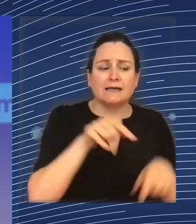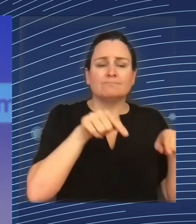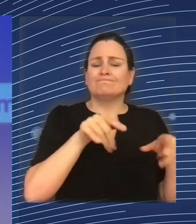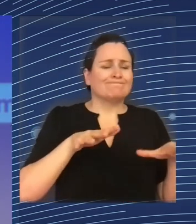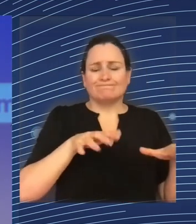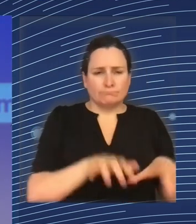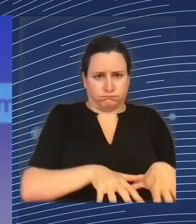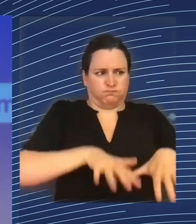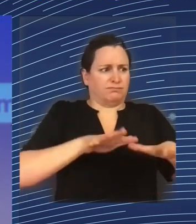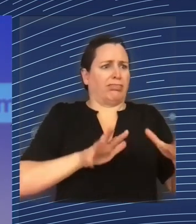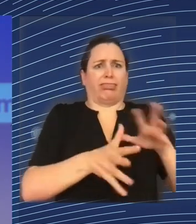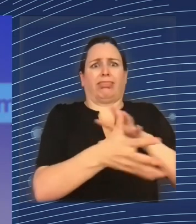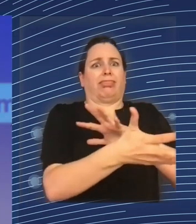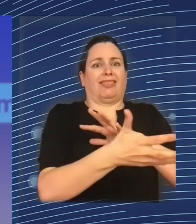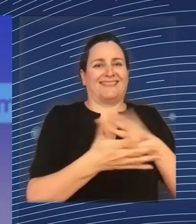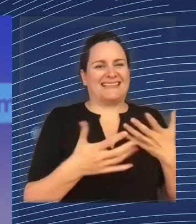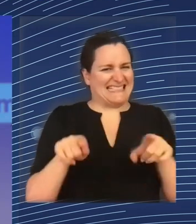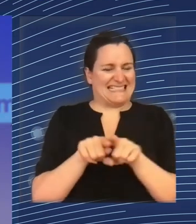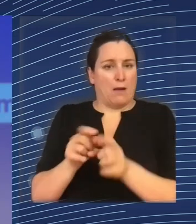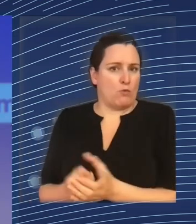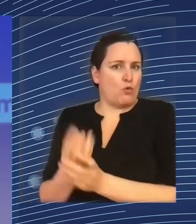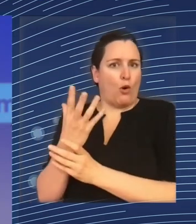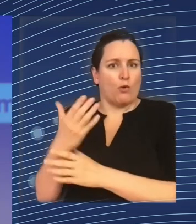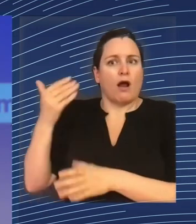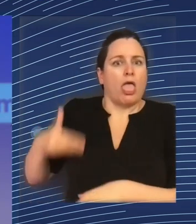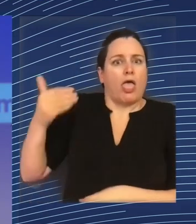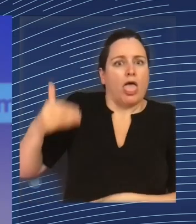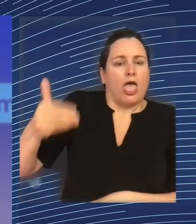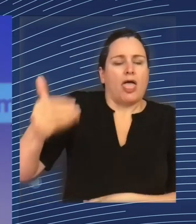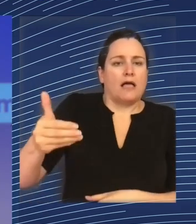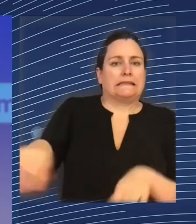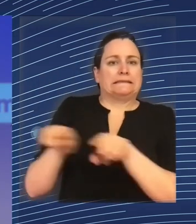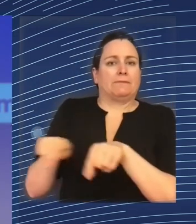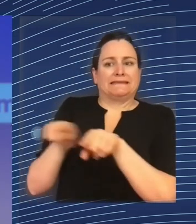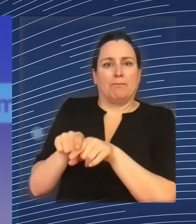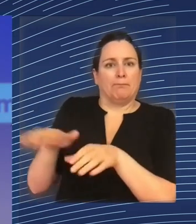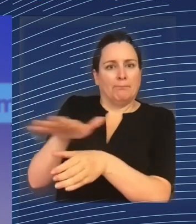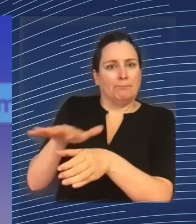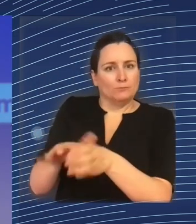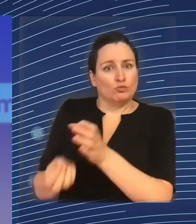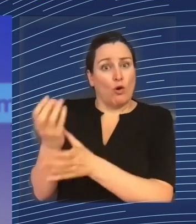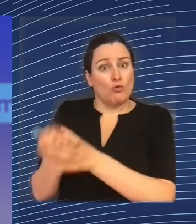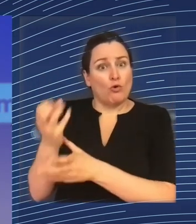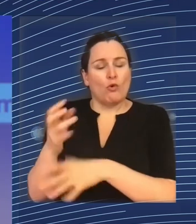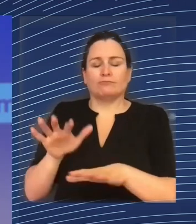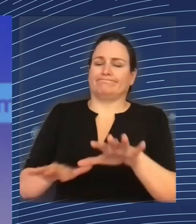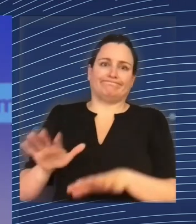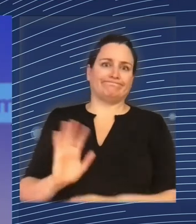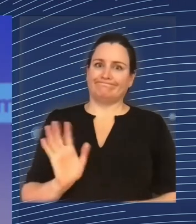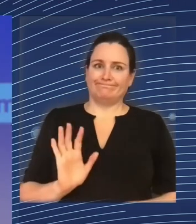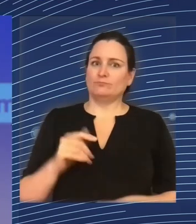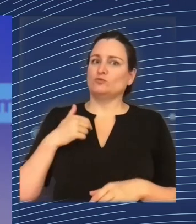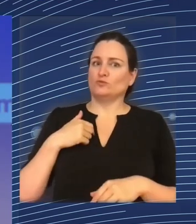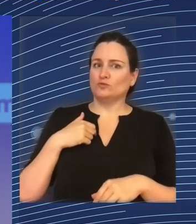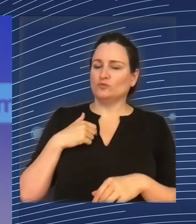climate skeptic, and therefore we end up without a green transition overall. So we have to create the synergies that lead to